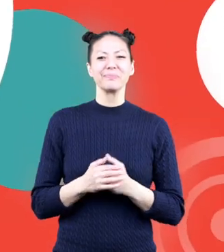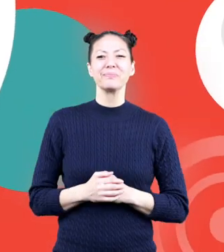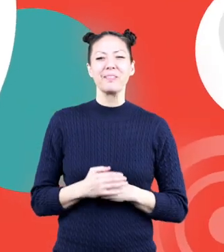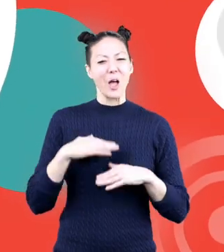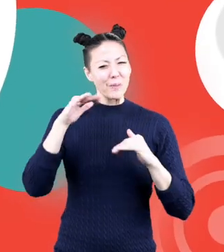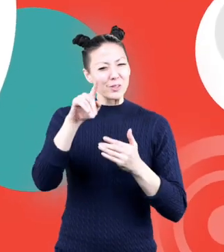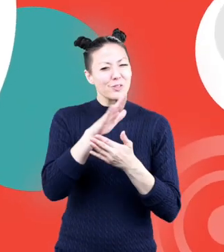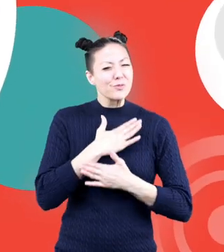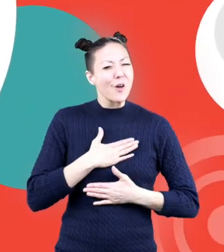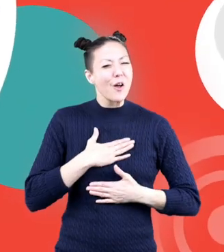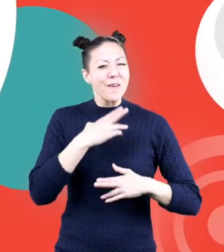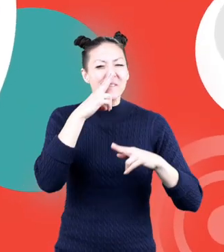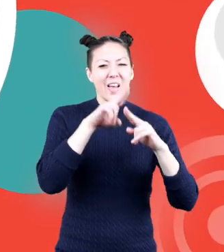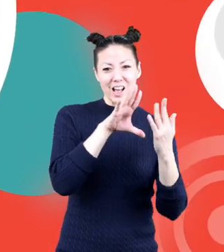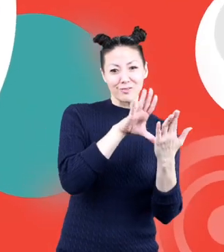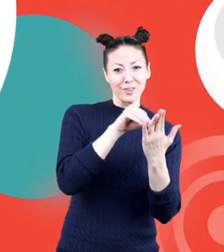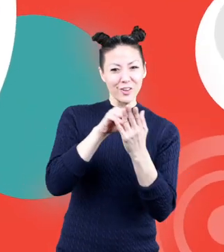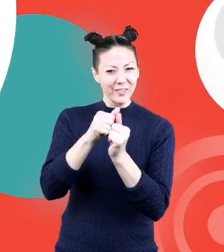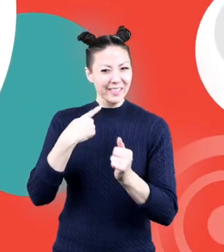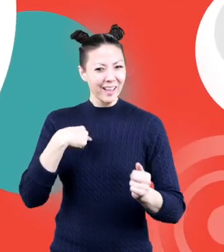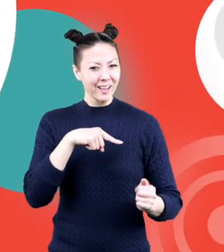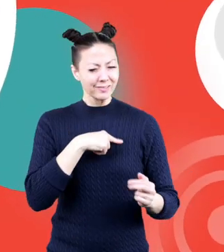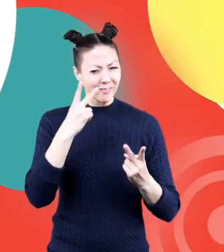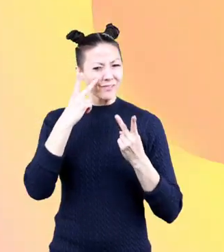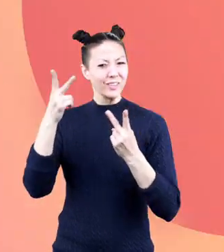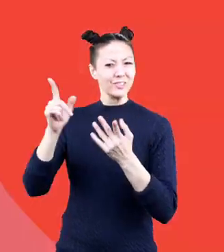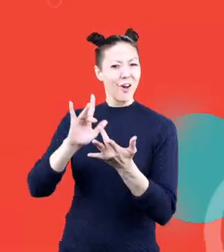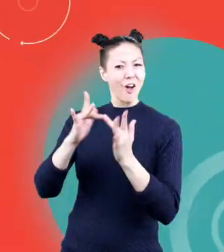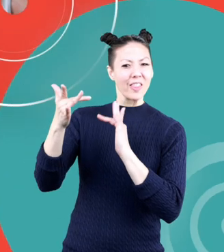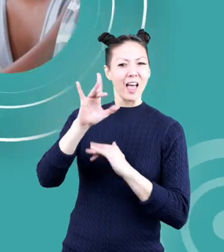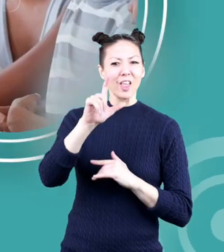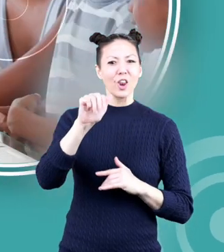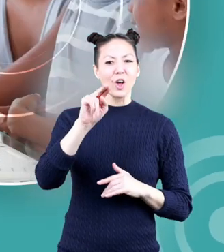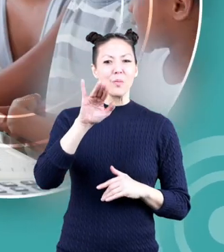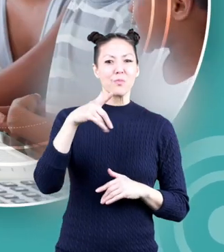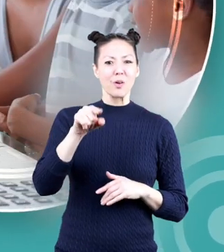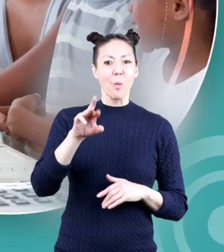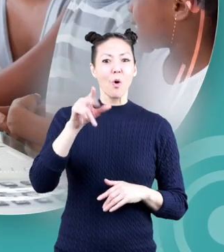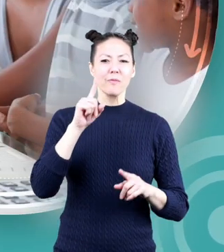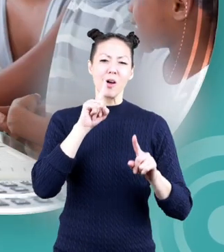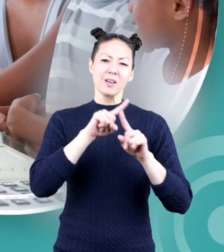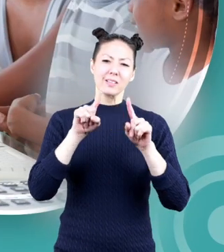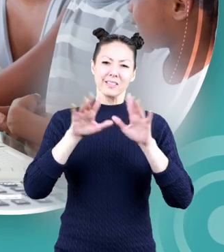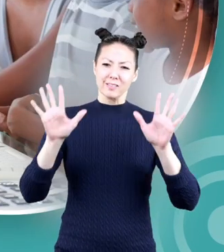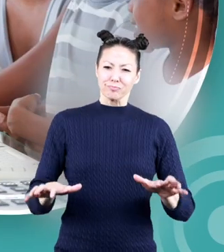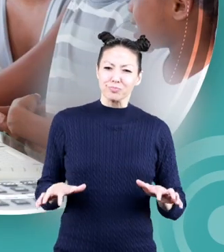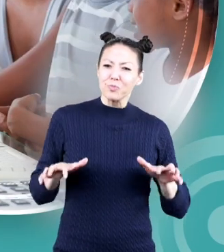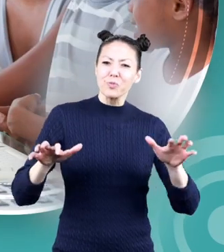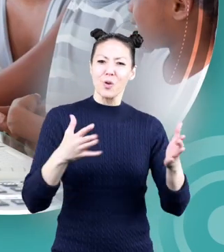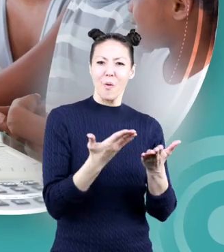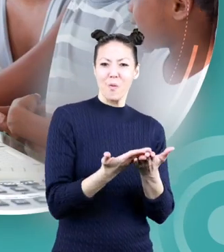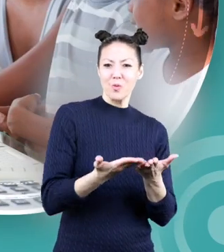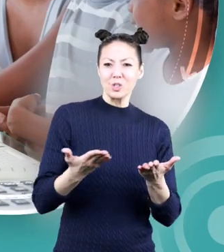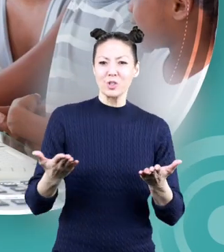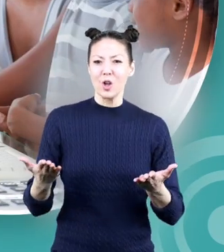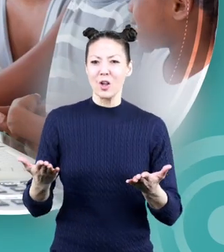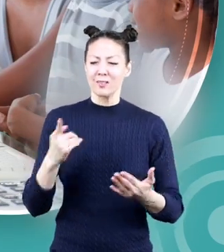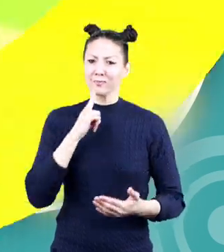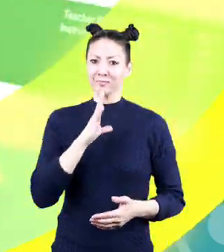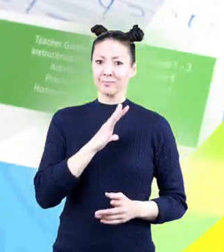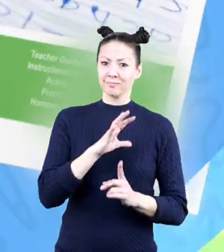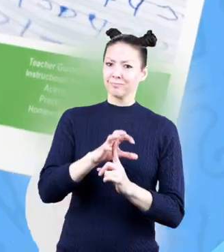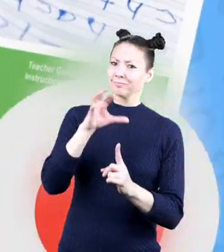Hope you had fun learning with us! Visit us at learnbright.org for thousands of free